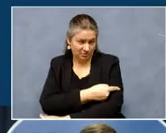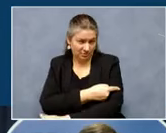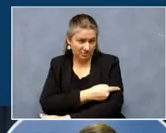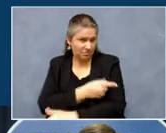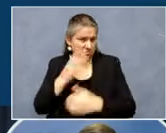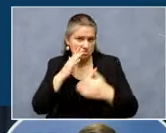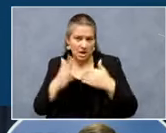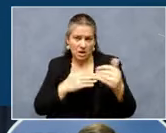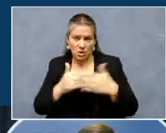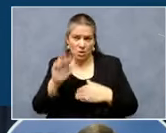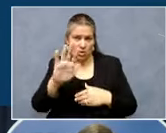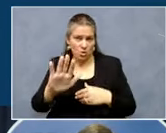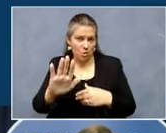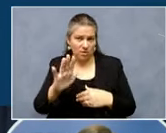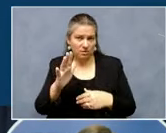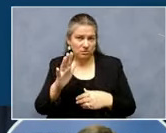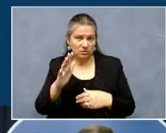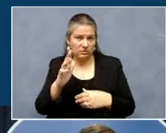65,